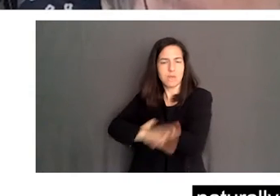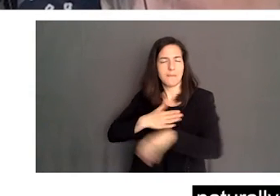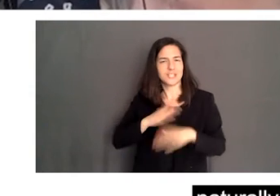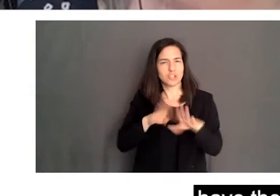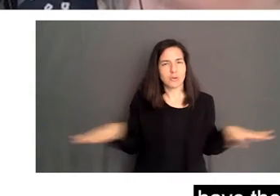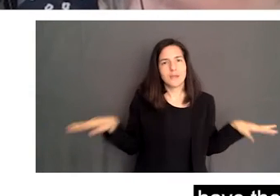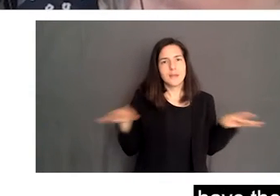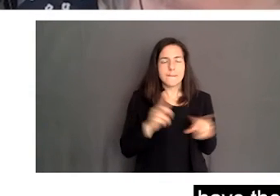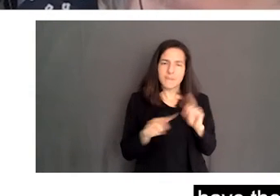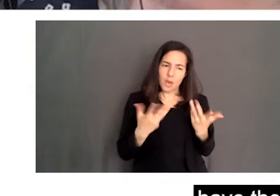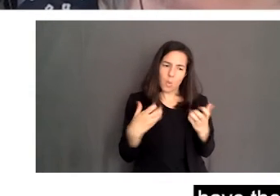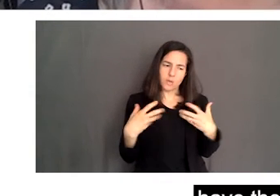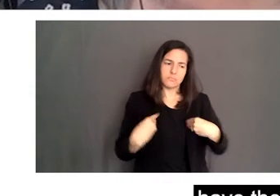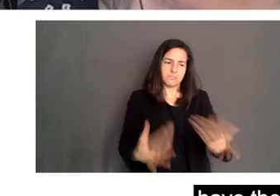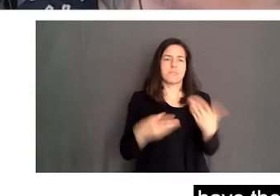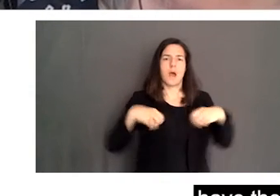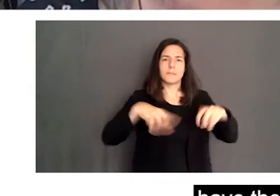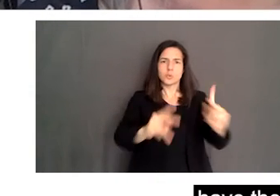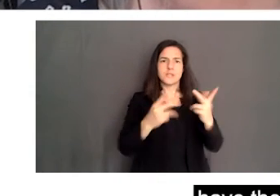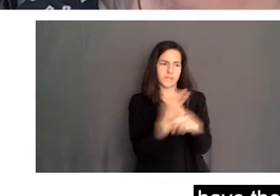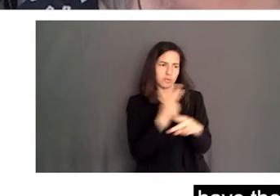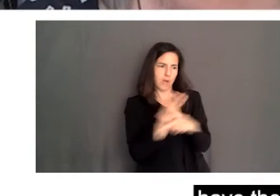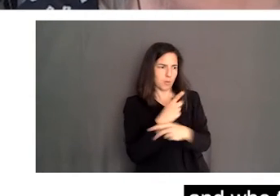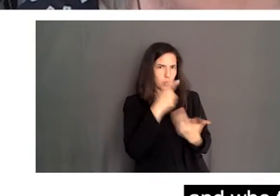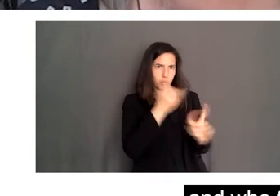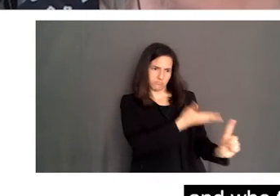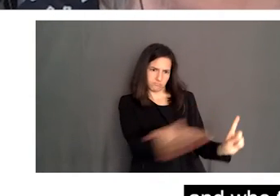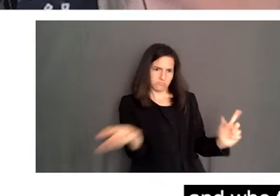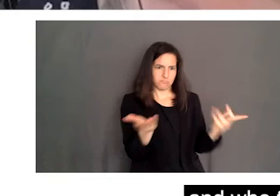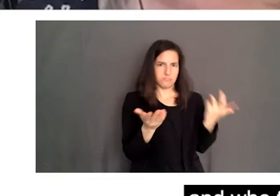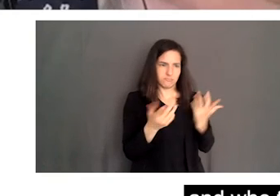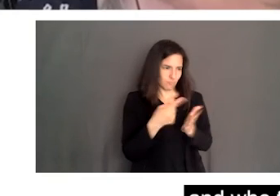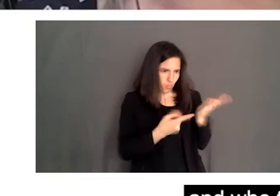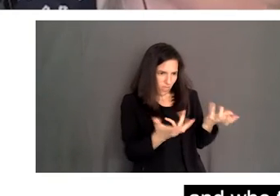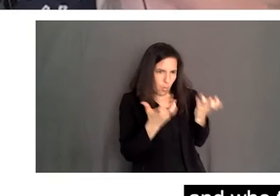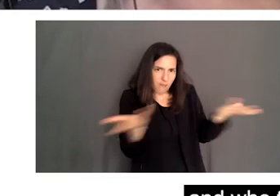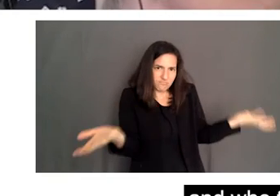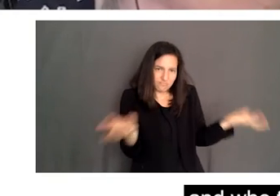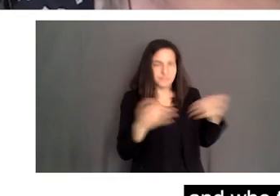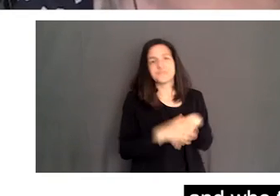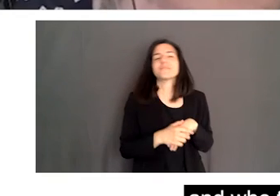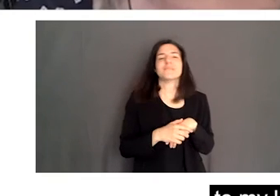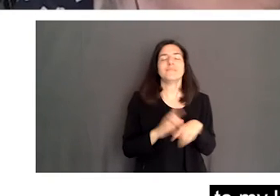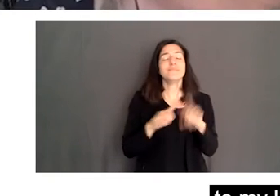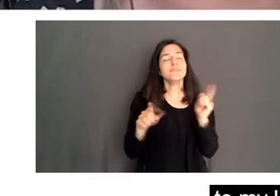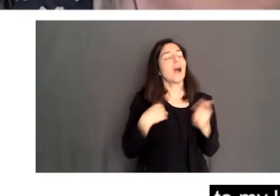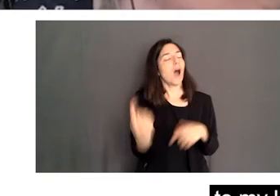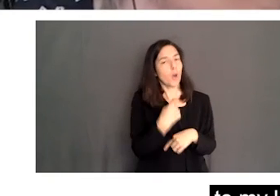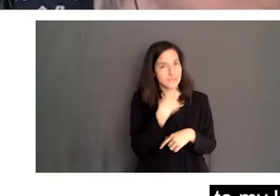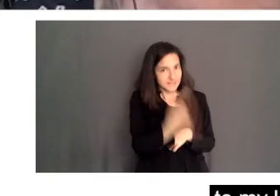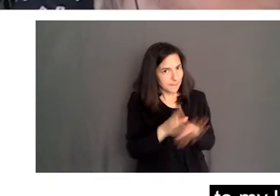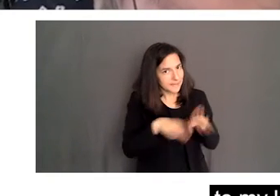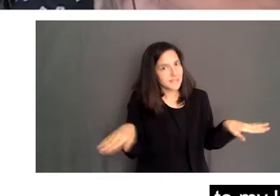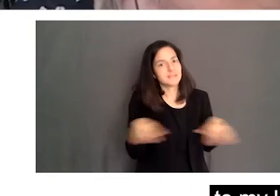I wanted to make sure they had the opportunities to figure out what they are and who they are. Right. So, but what I always say to my kids is